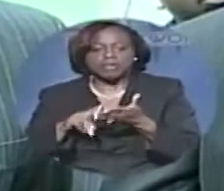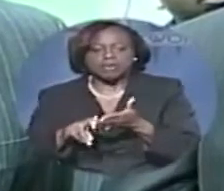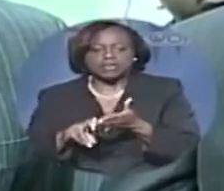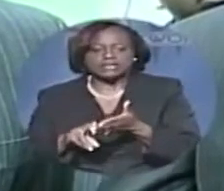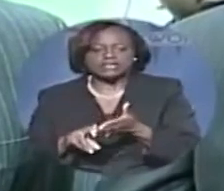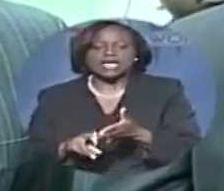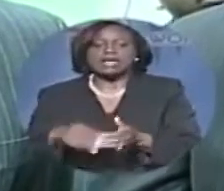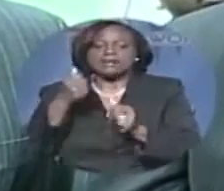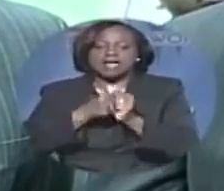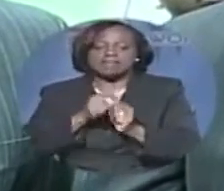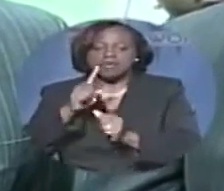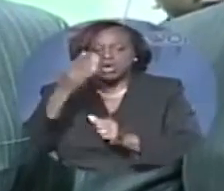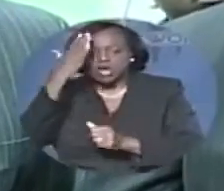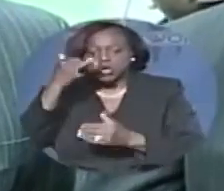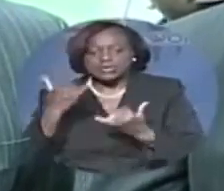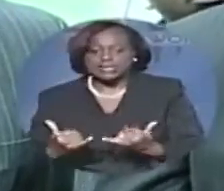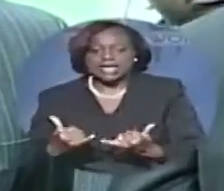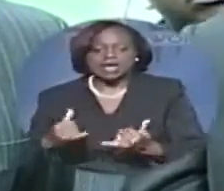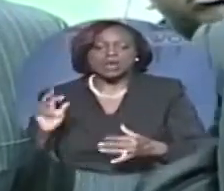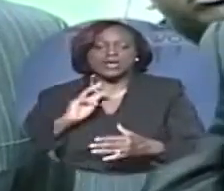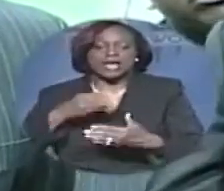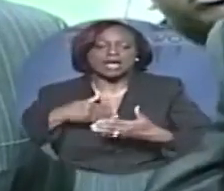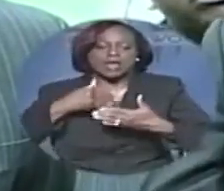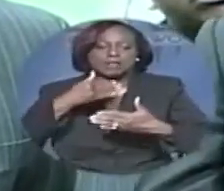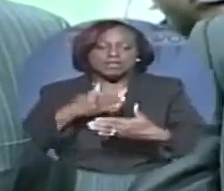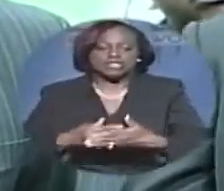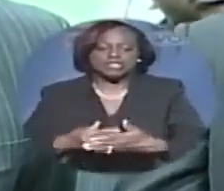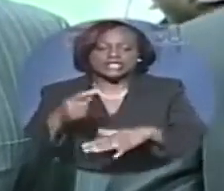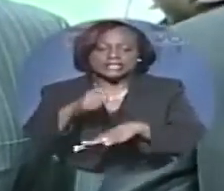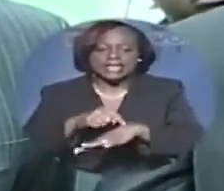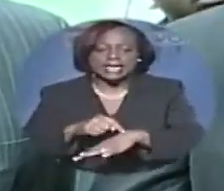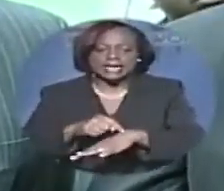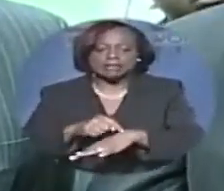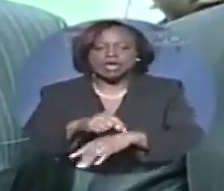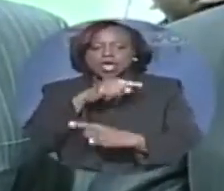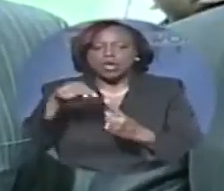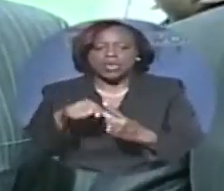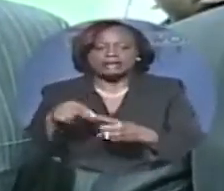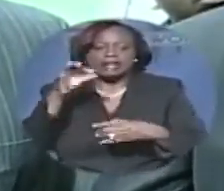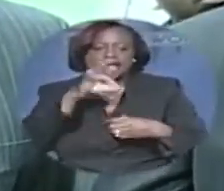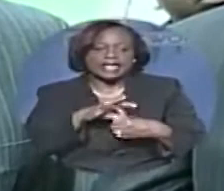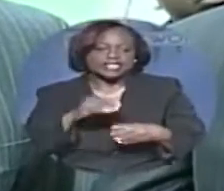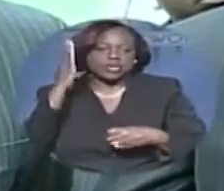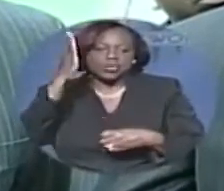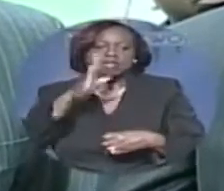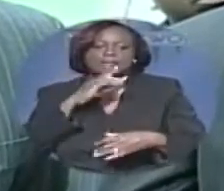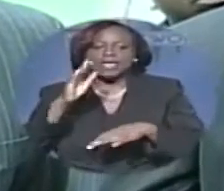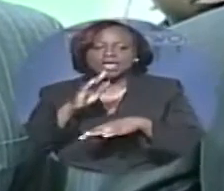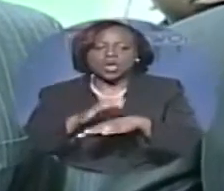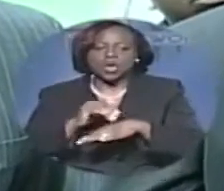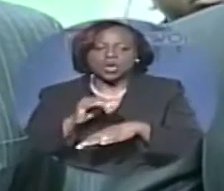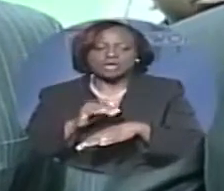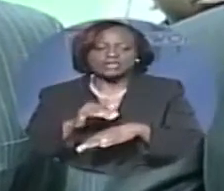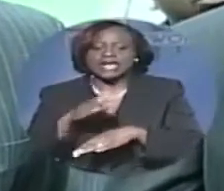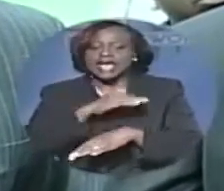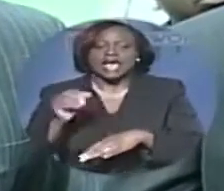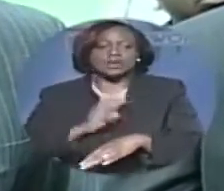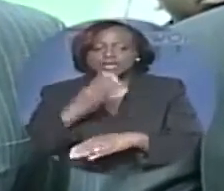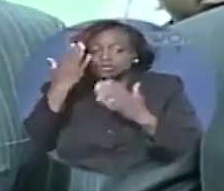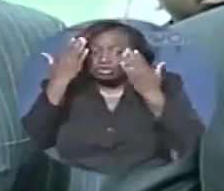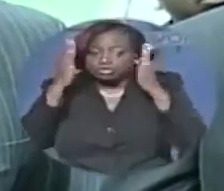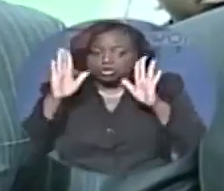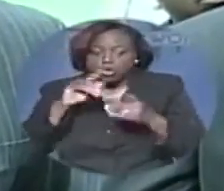approaching a time when elections are going to be called and that we do not know when.